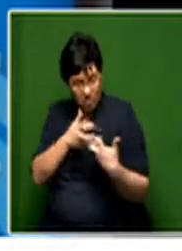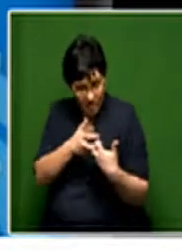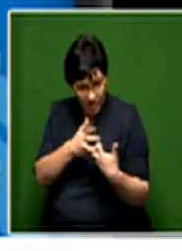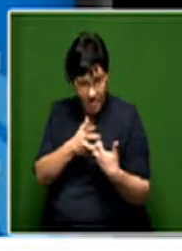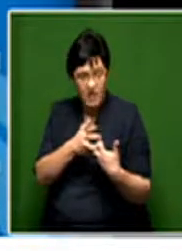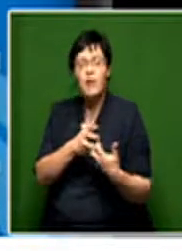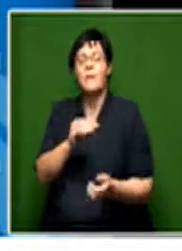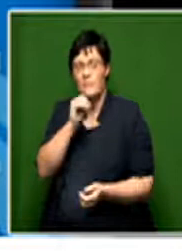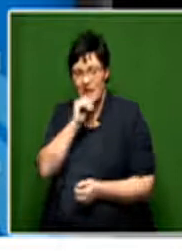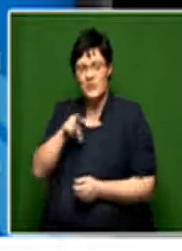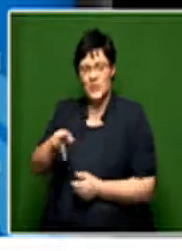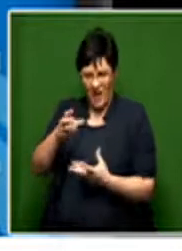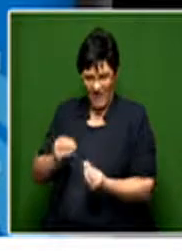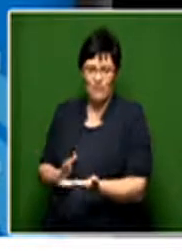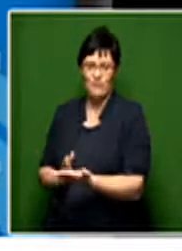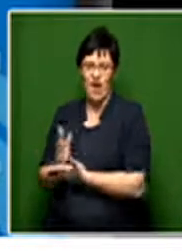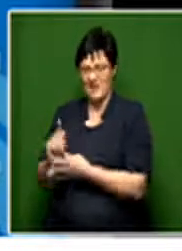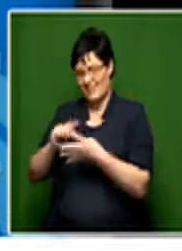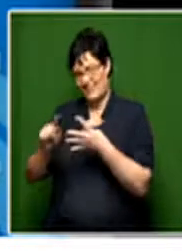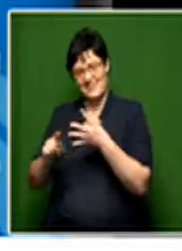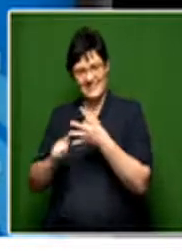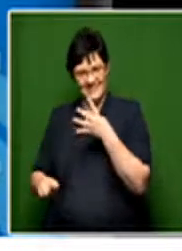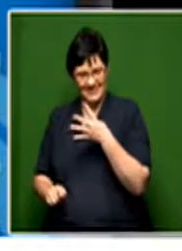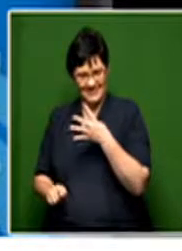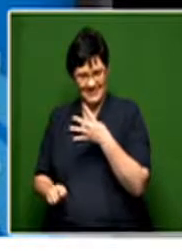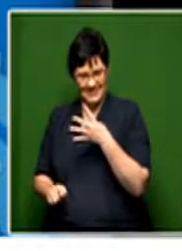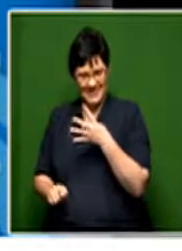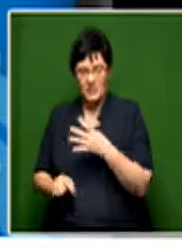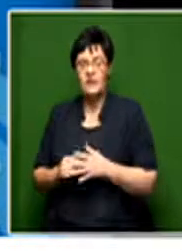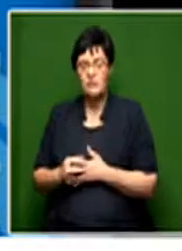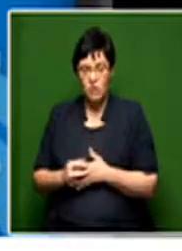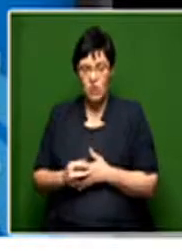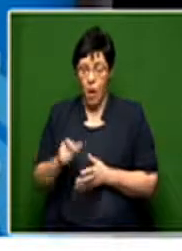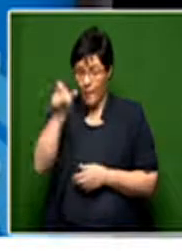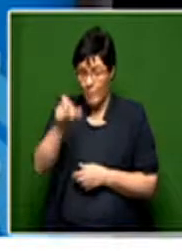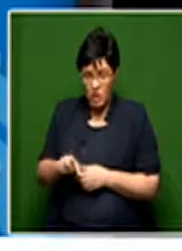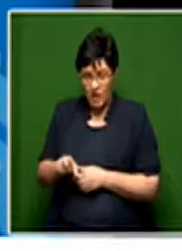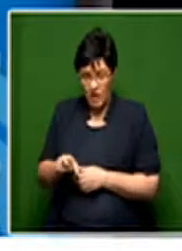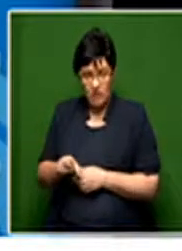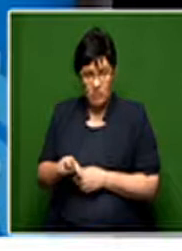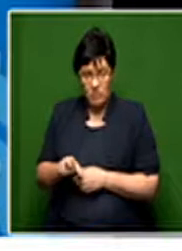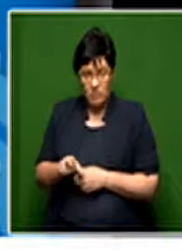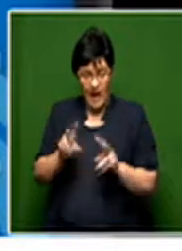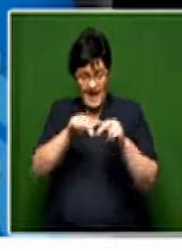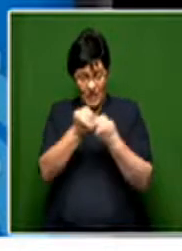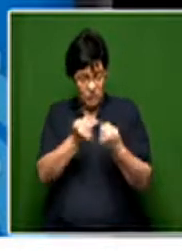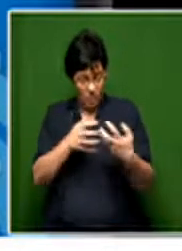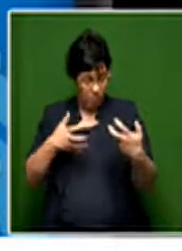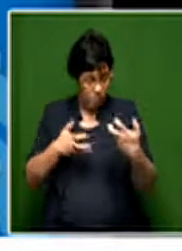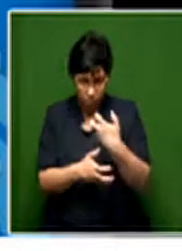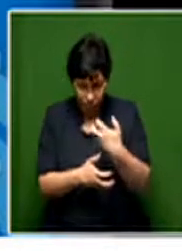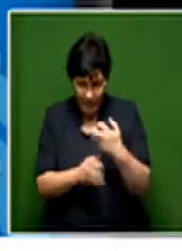actually having the right to have rights. And for somebody who is without a nationality,